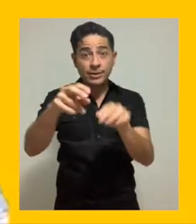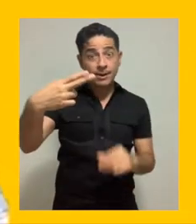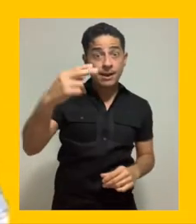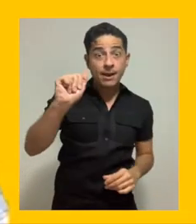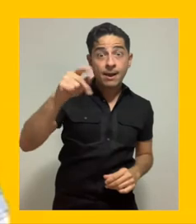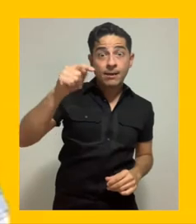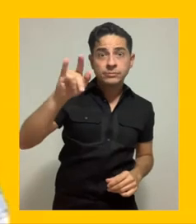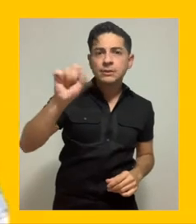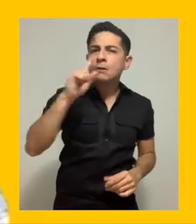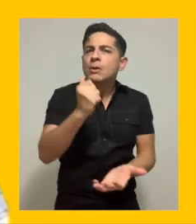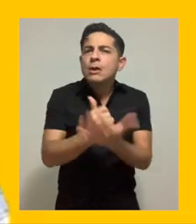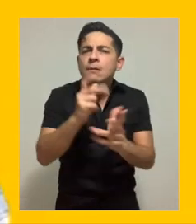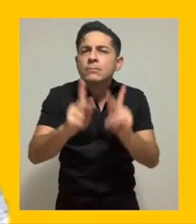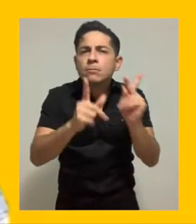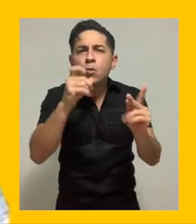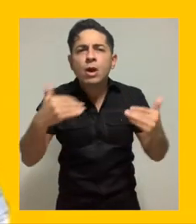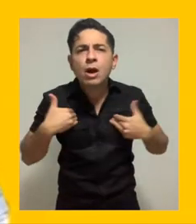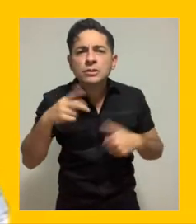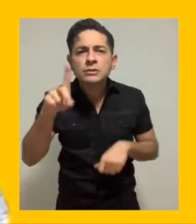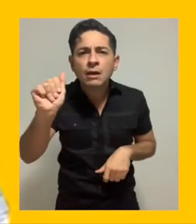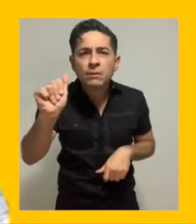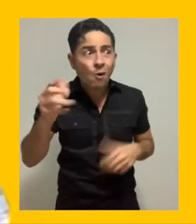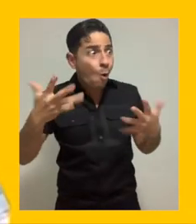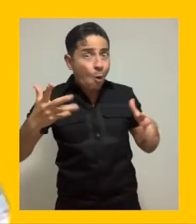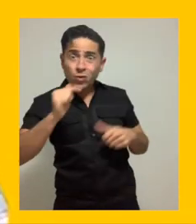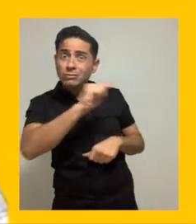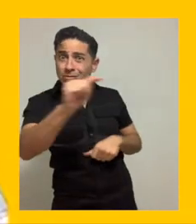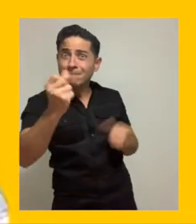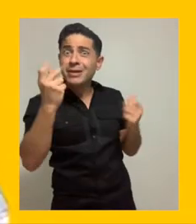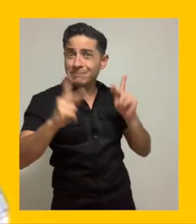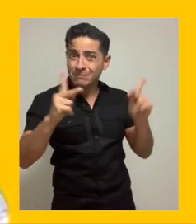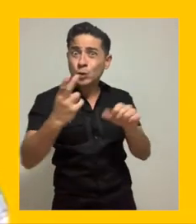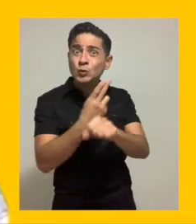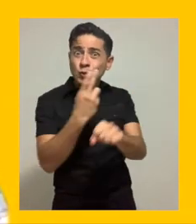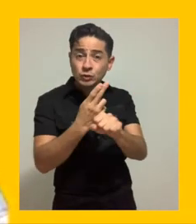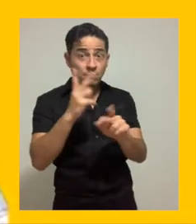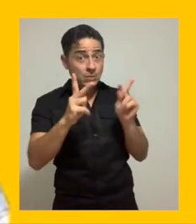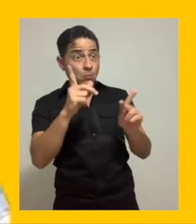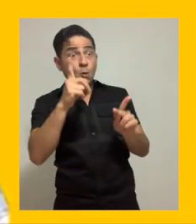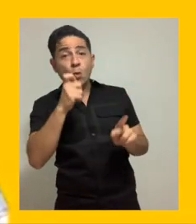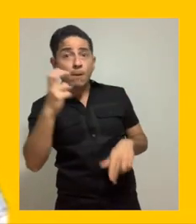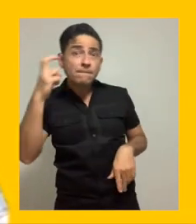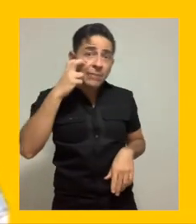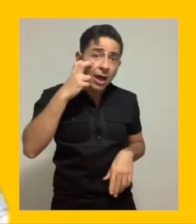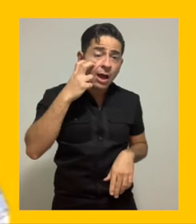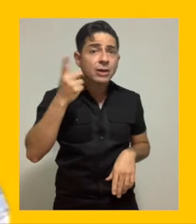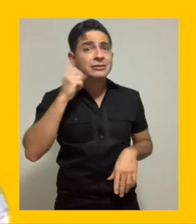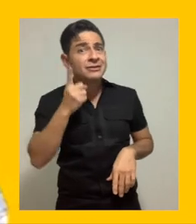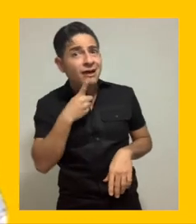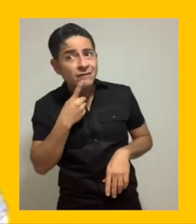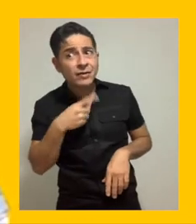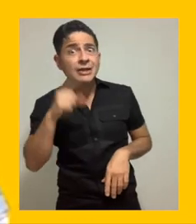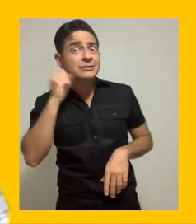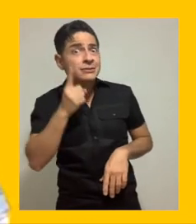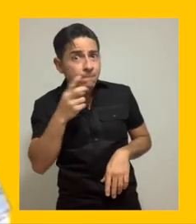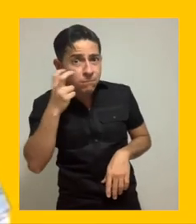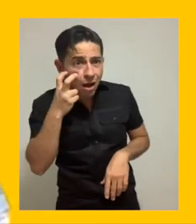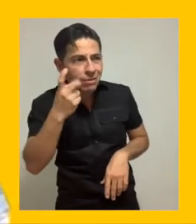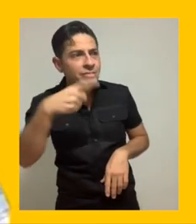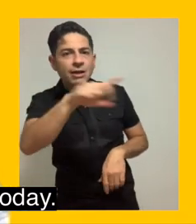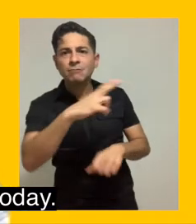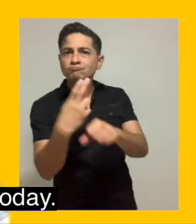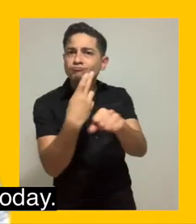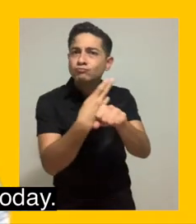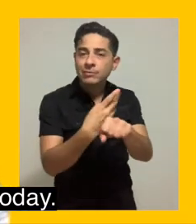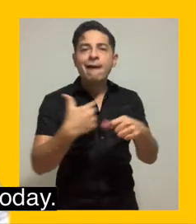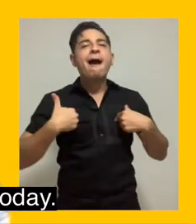Haptics in particular will be helpful to people with disability. And it already is today, including folks who are blind or deaf or